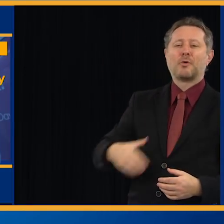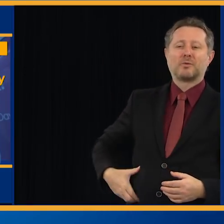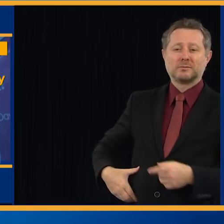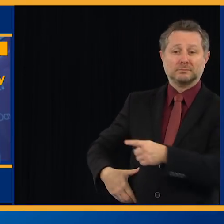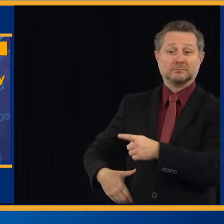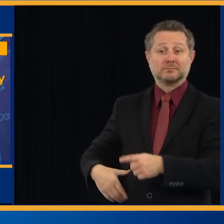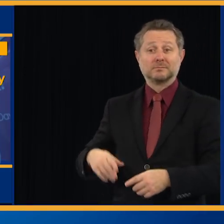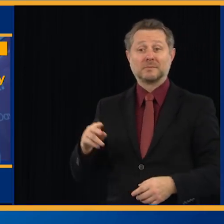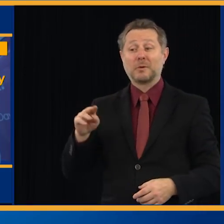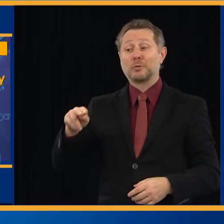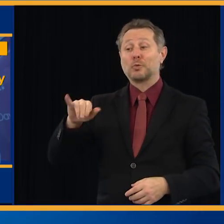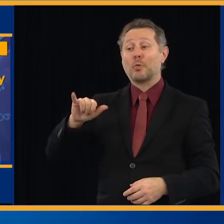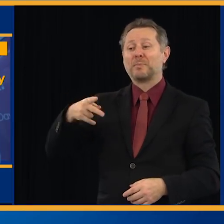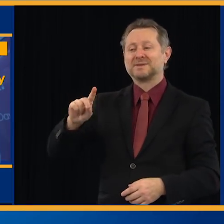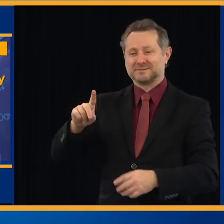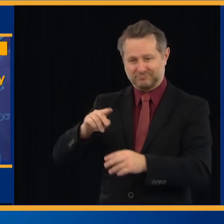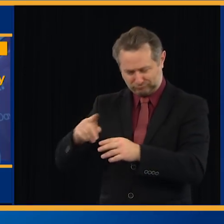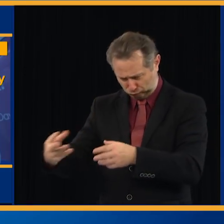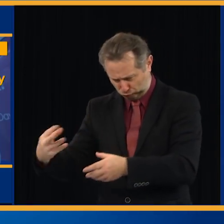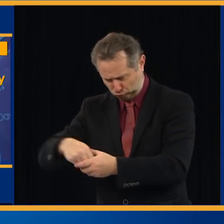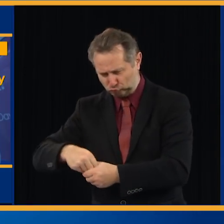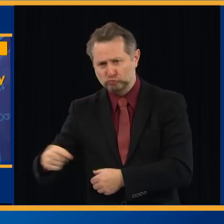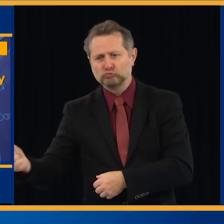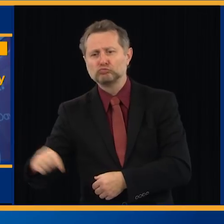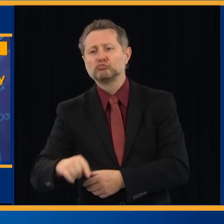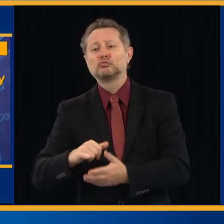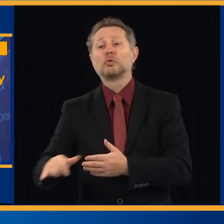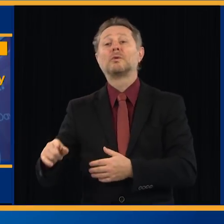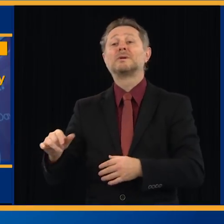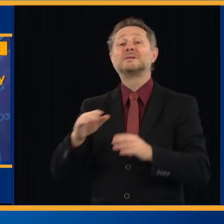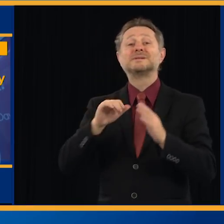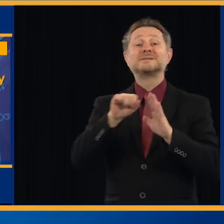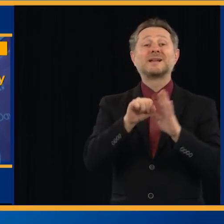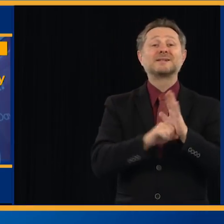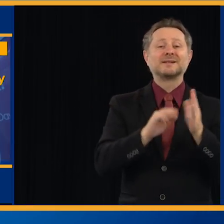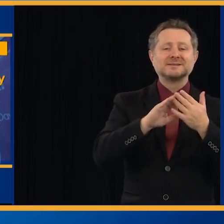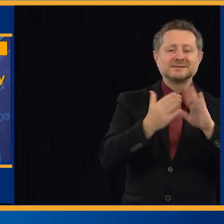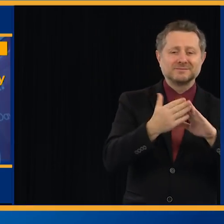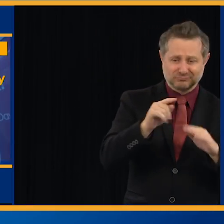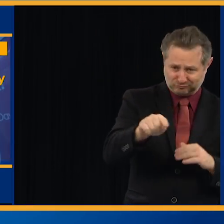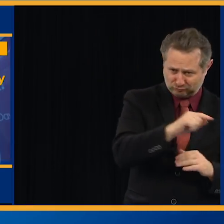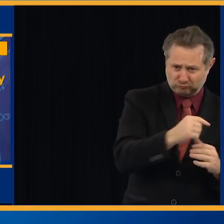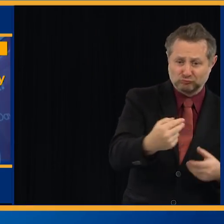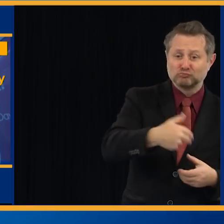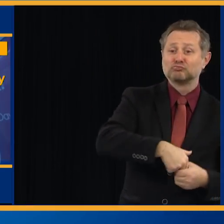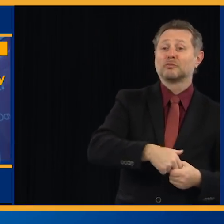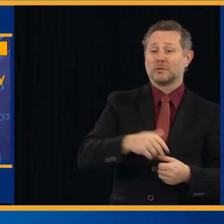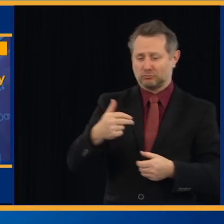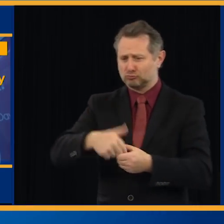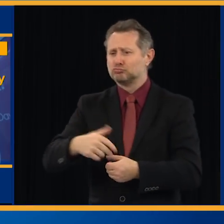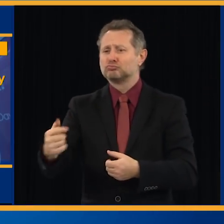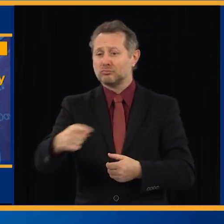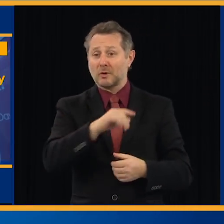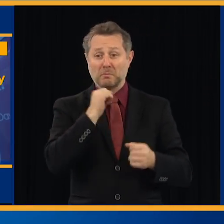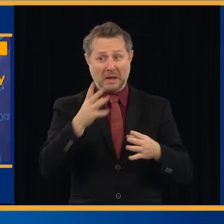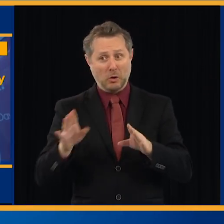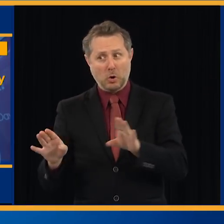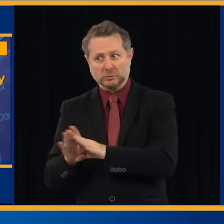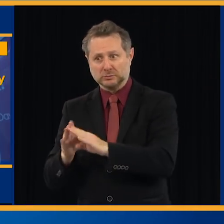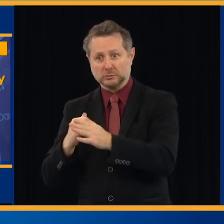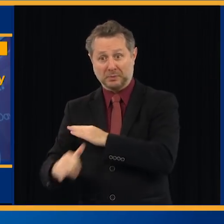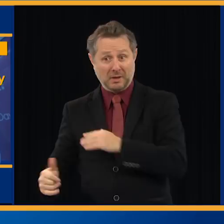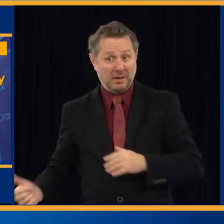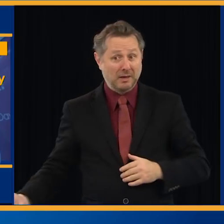city agencies. Again, close down every station, close down the trains. We've never been here